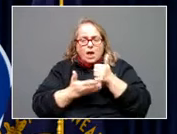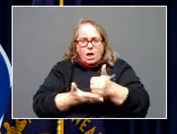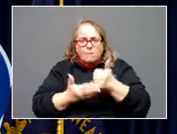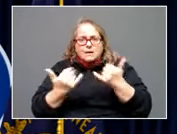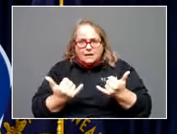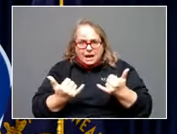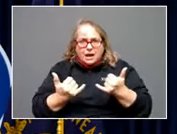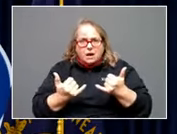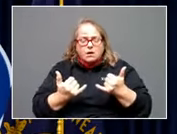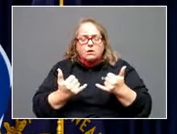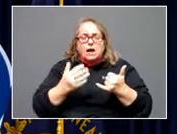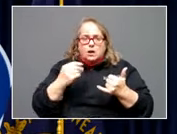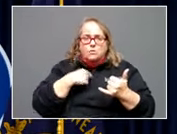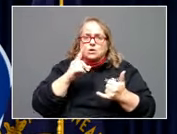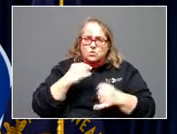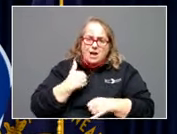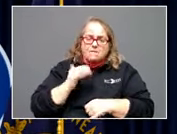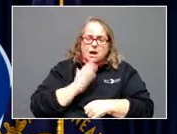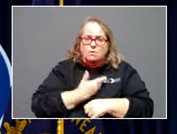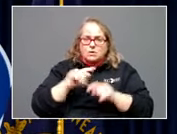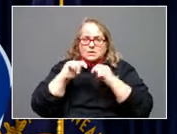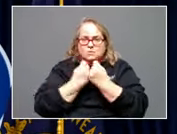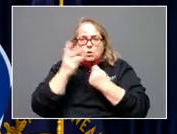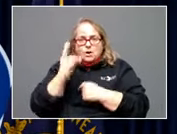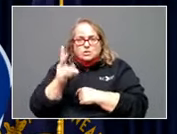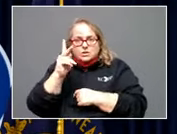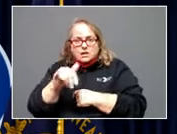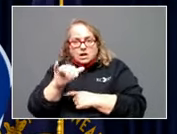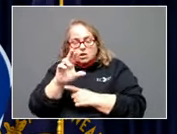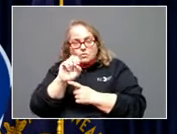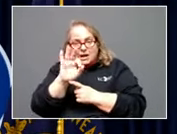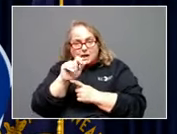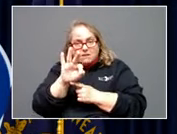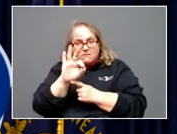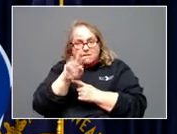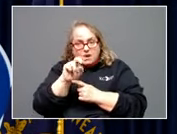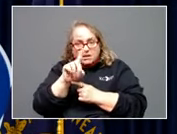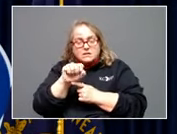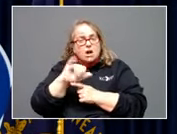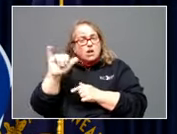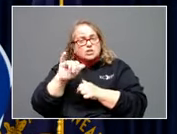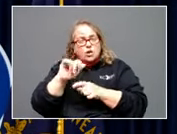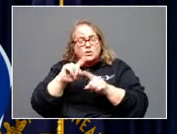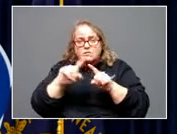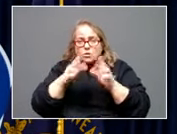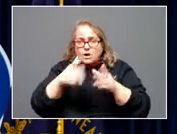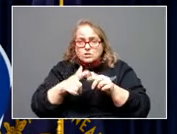we have our Team Western Kentucky Relief Fund, but there are other good funds out there. There are also ways to help people, whether it's through